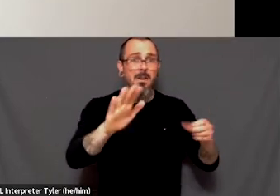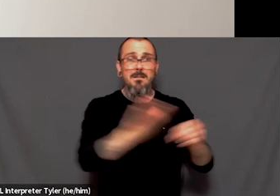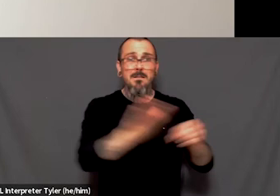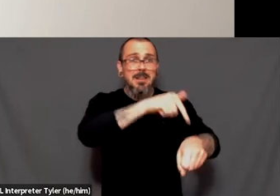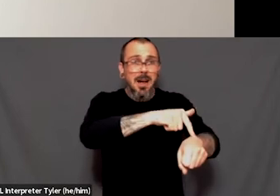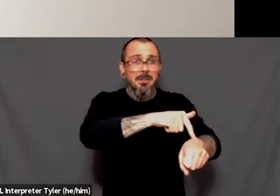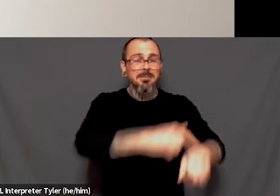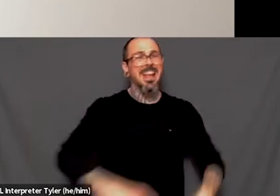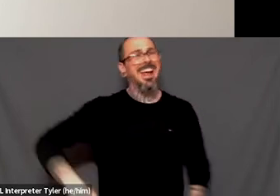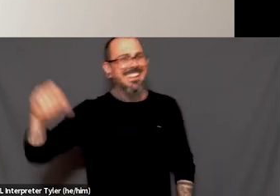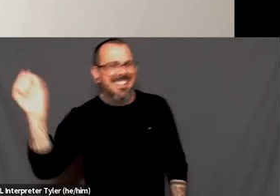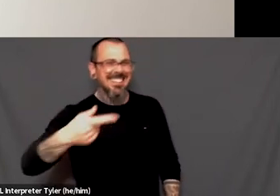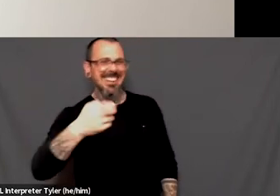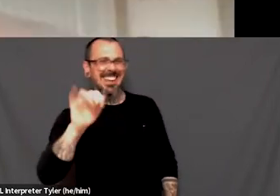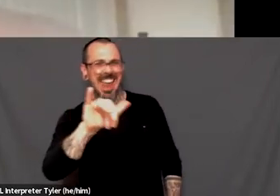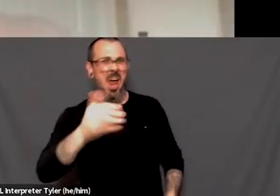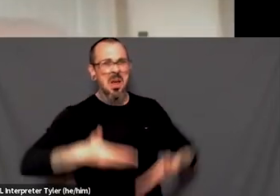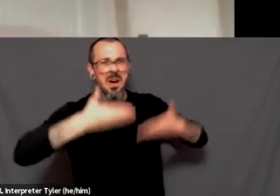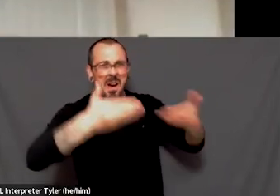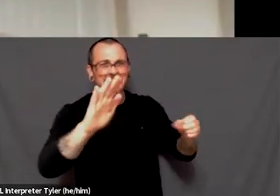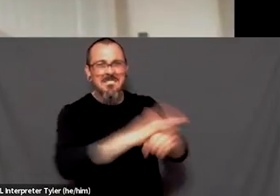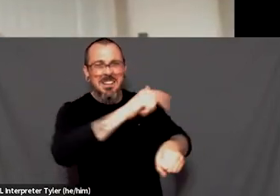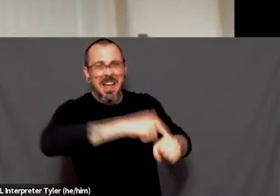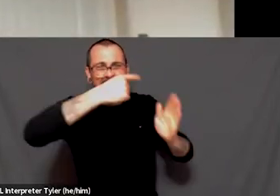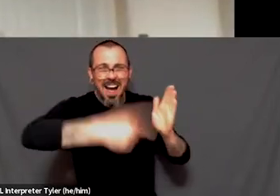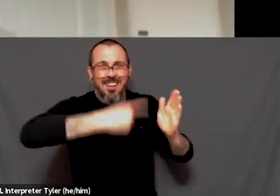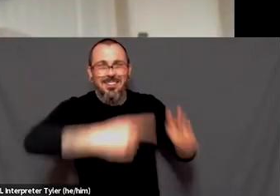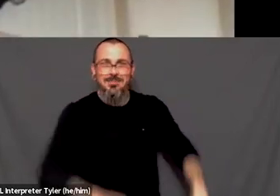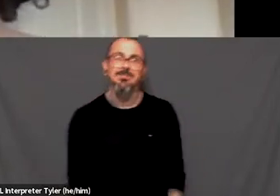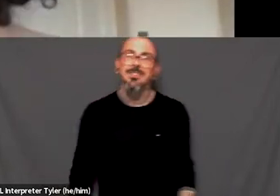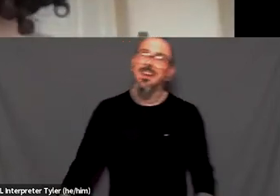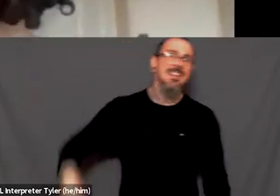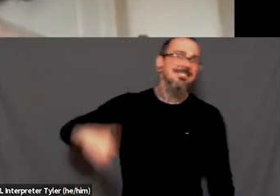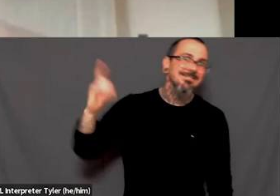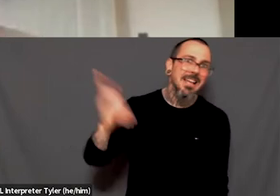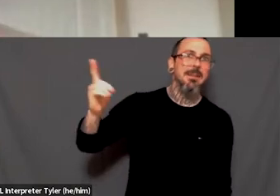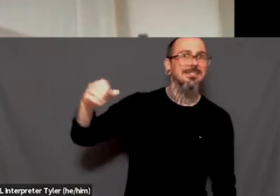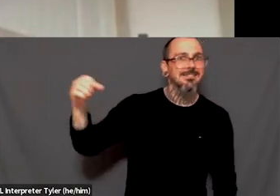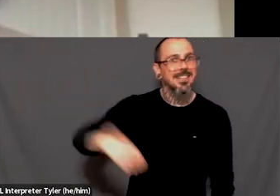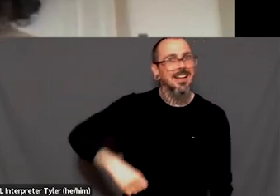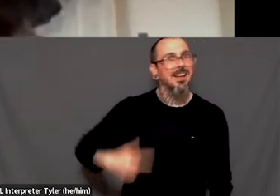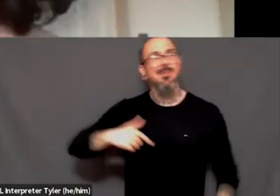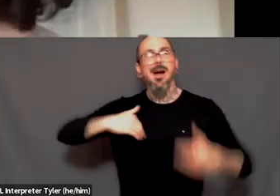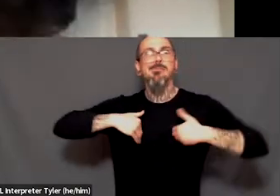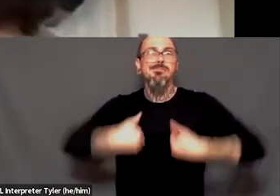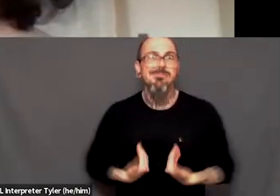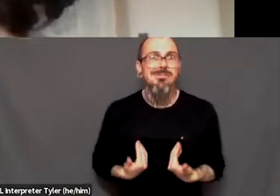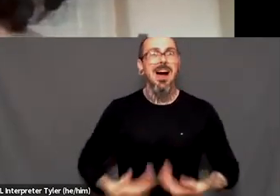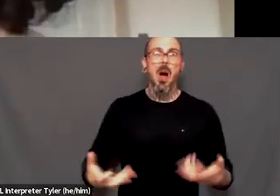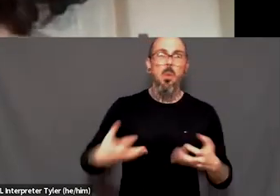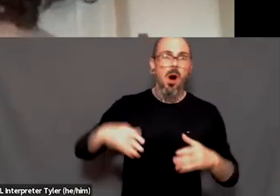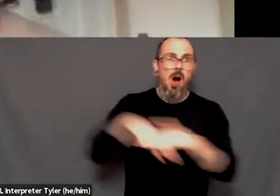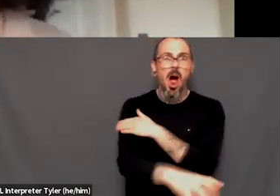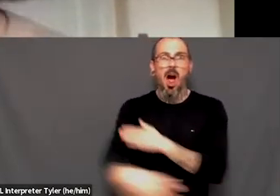-time hours. Damn it. I'm so tired. I just want to go yell at people. And I have, I've yelled at my